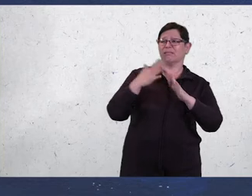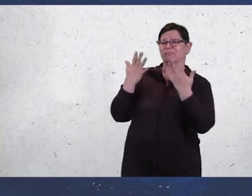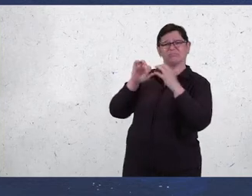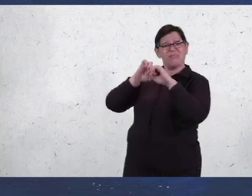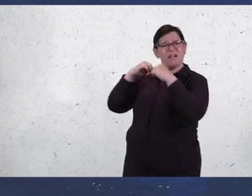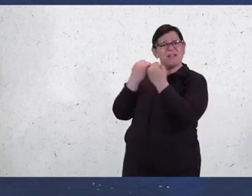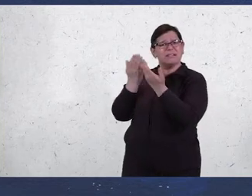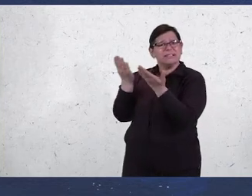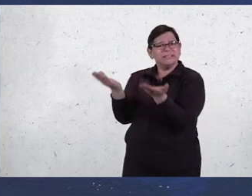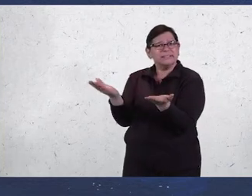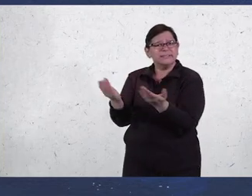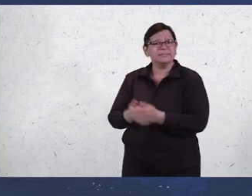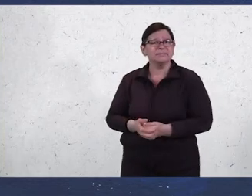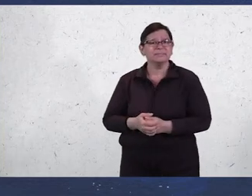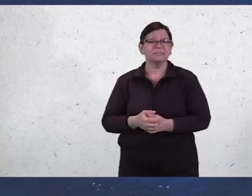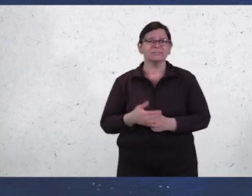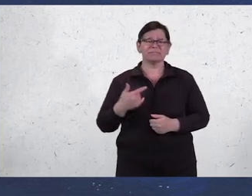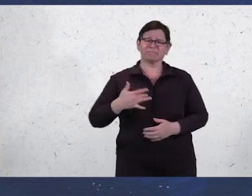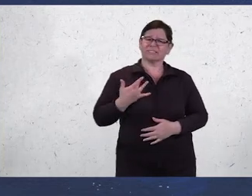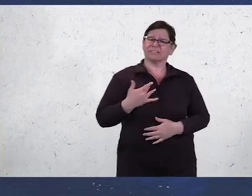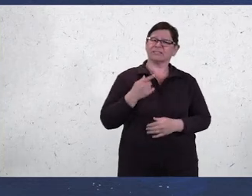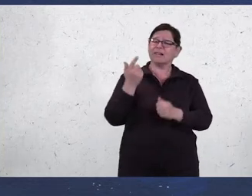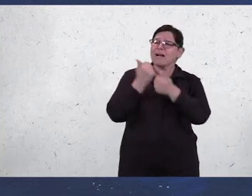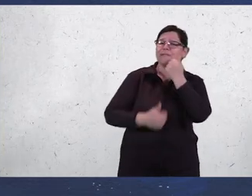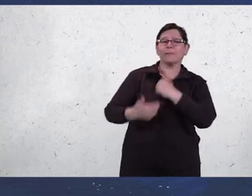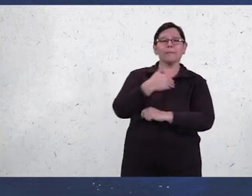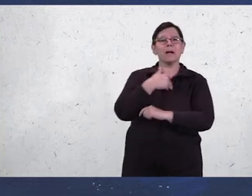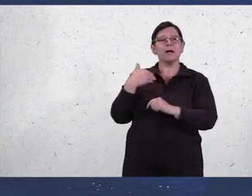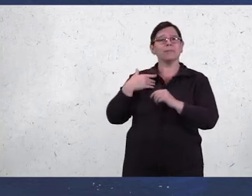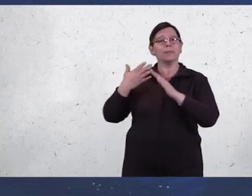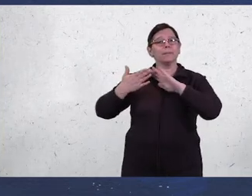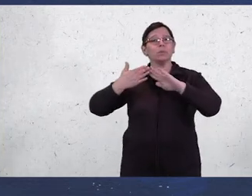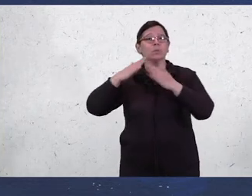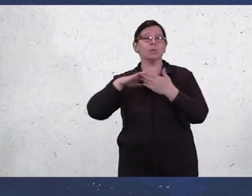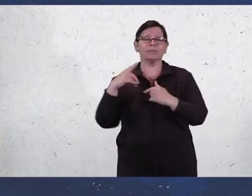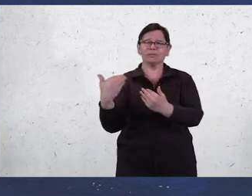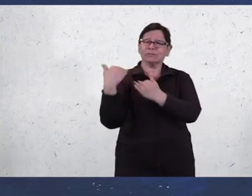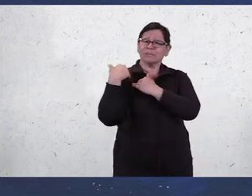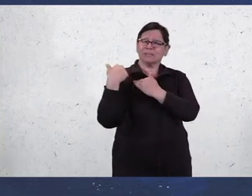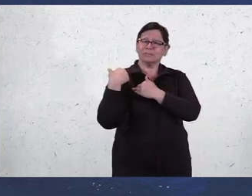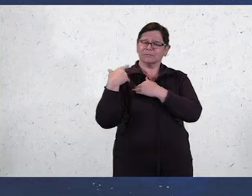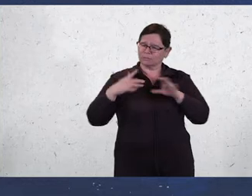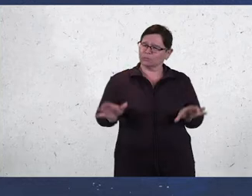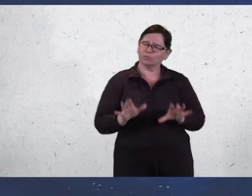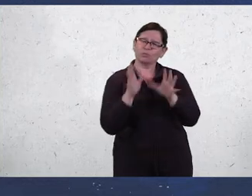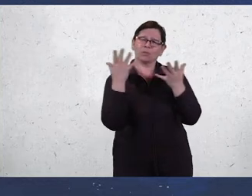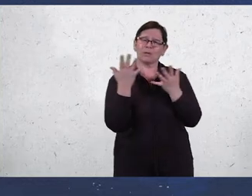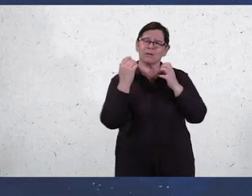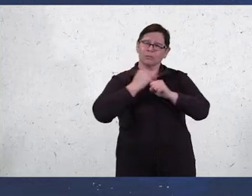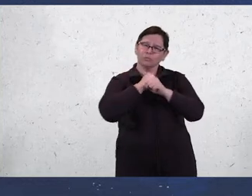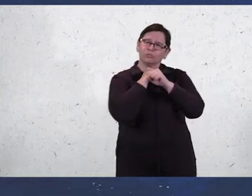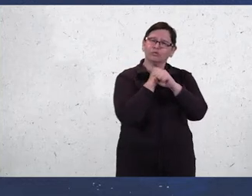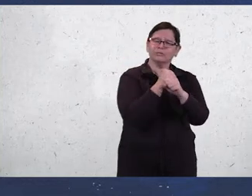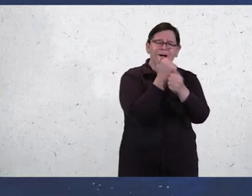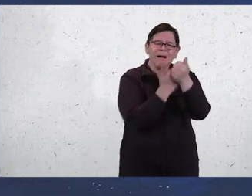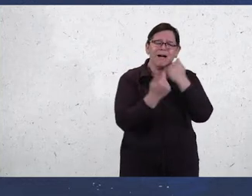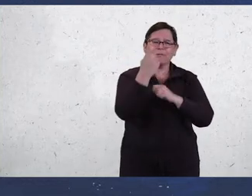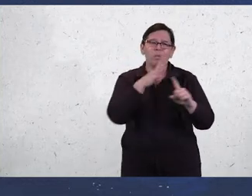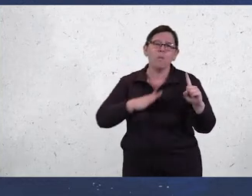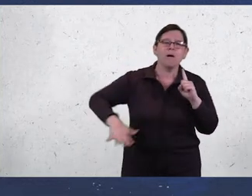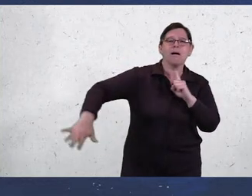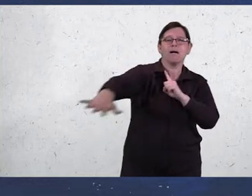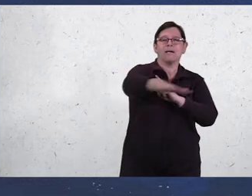that every member of a community has the responsibility to do what they can to protect